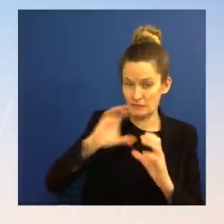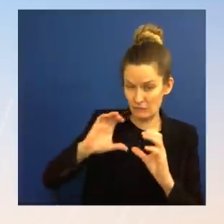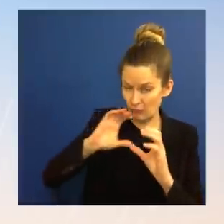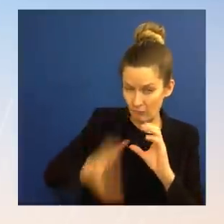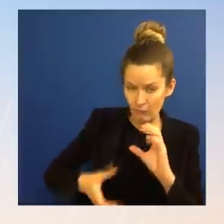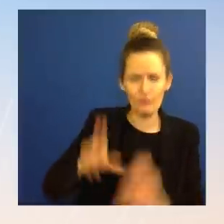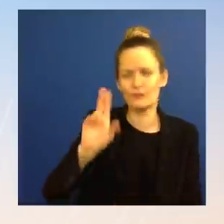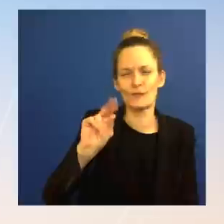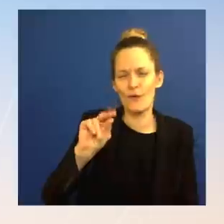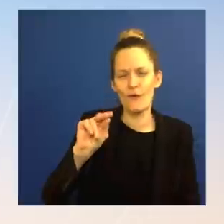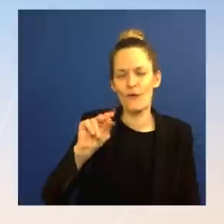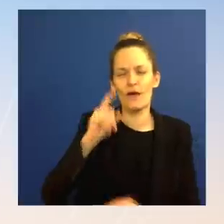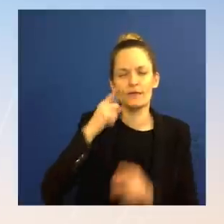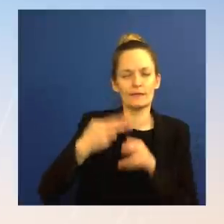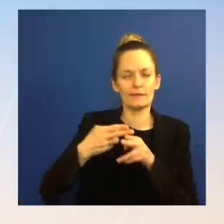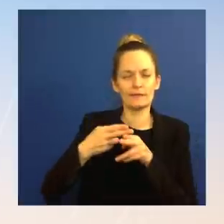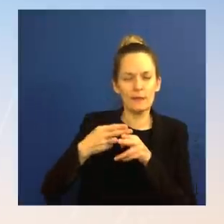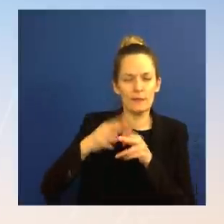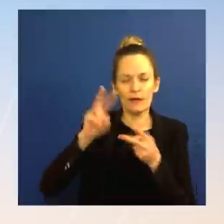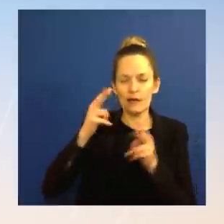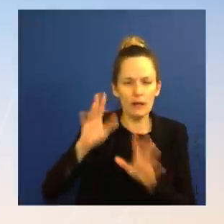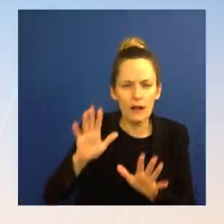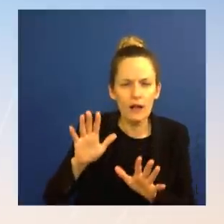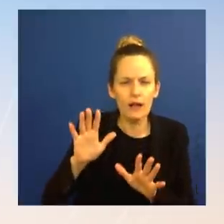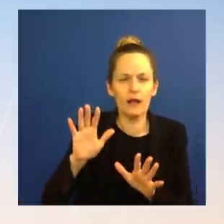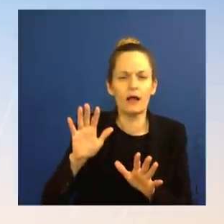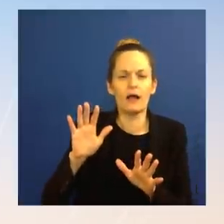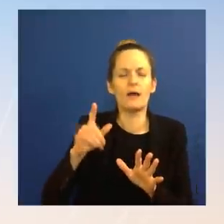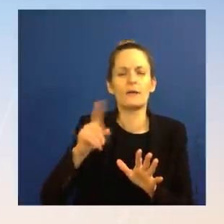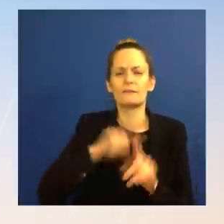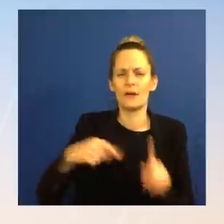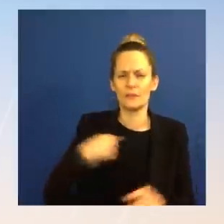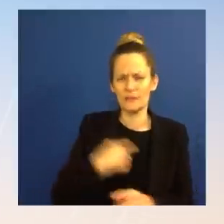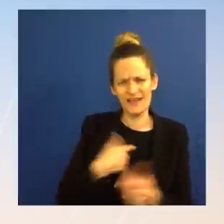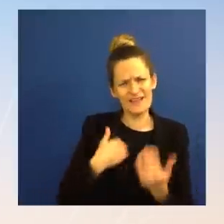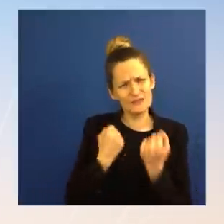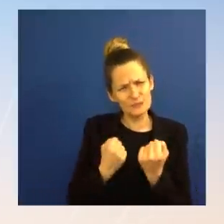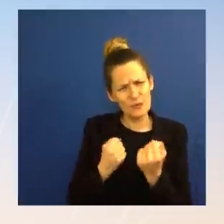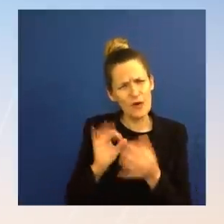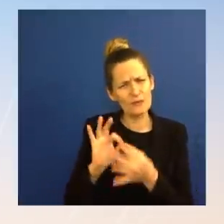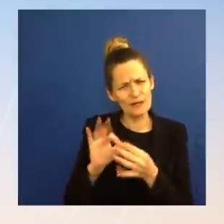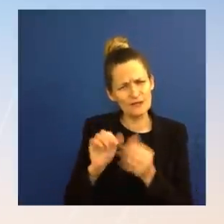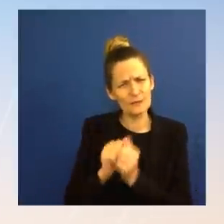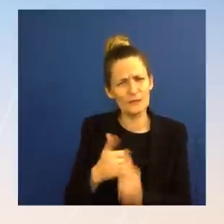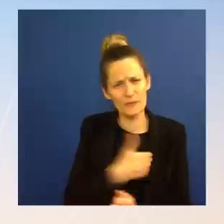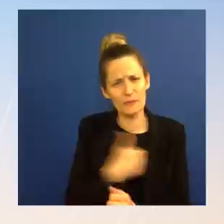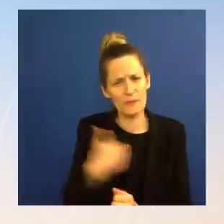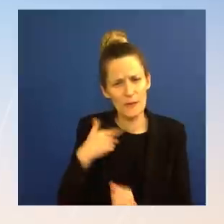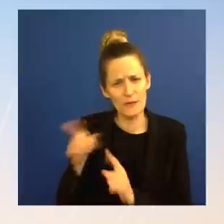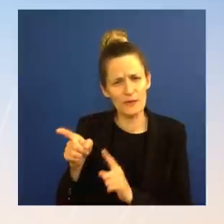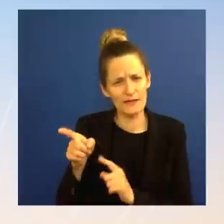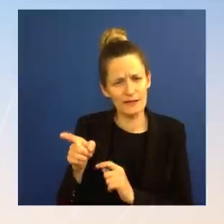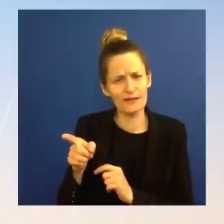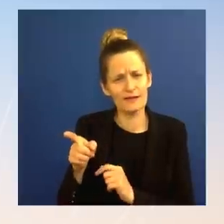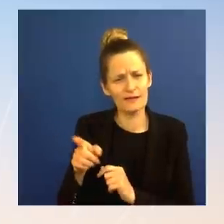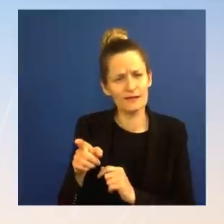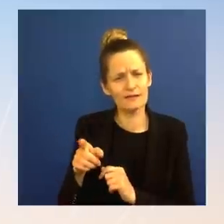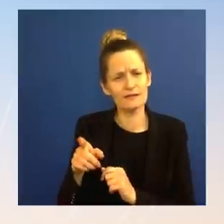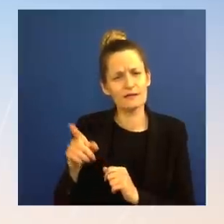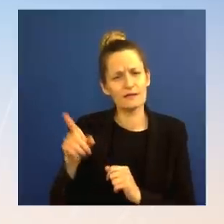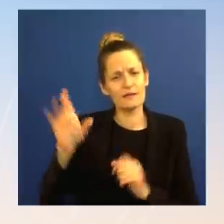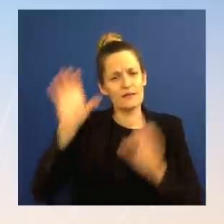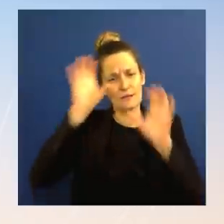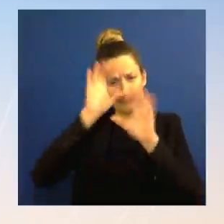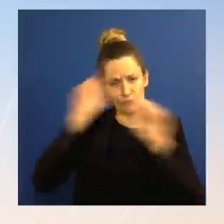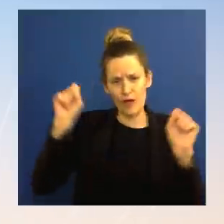relationship with Poland. The President spoke with President Duda just last Friday. Obviously, the Vice President is on her way there. Not